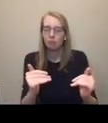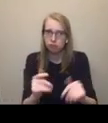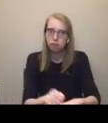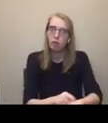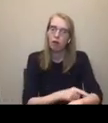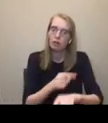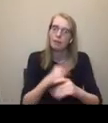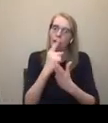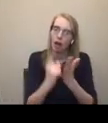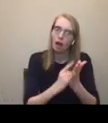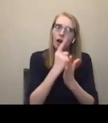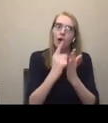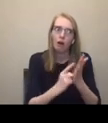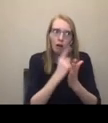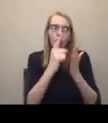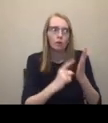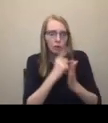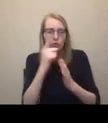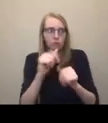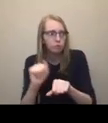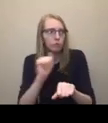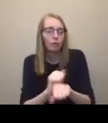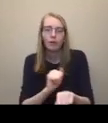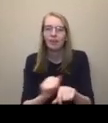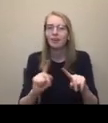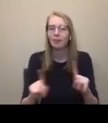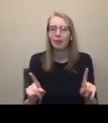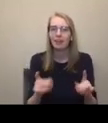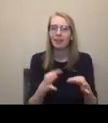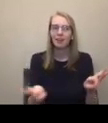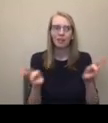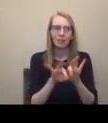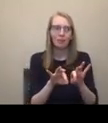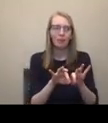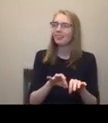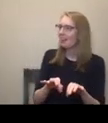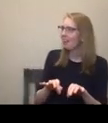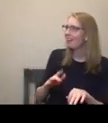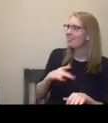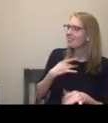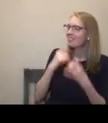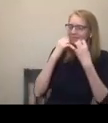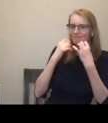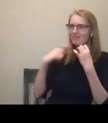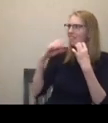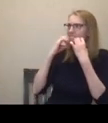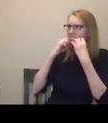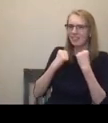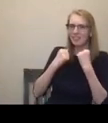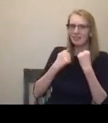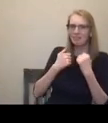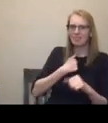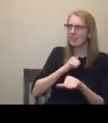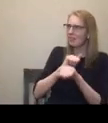just what you do. And the person feels valued as a colleague and they're making an informed consent. So when you're saying you agreed to this, when actors